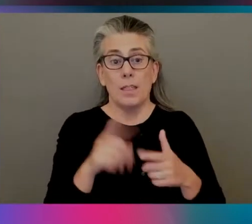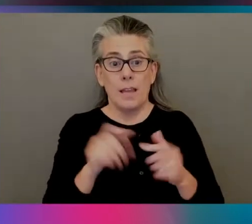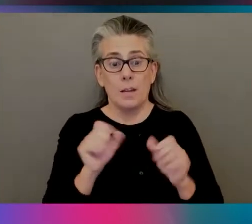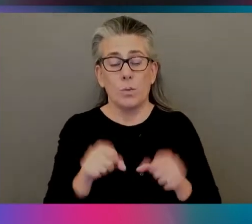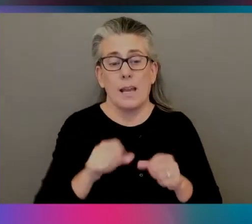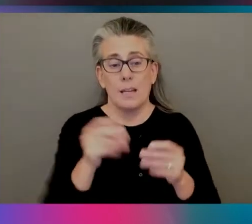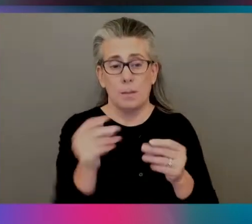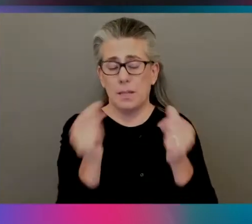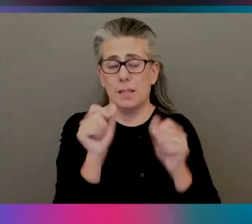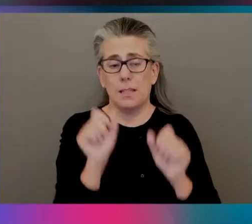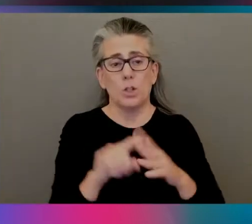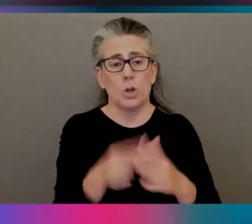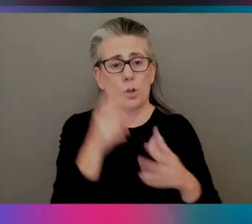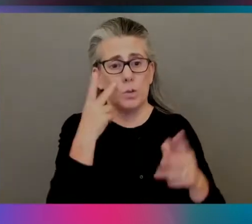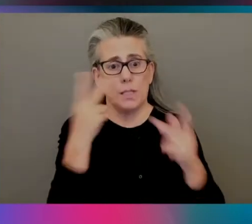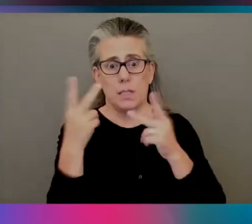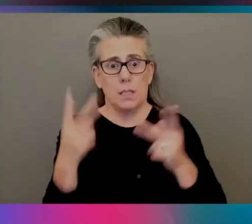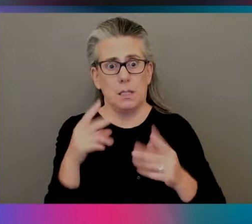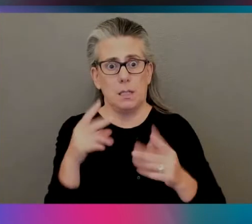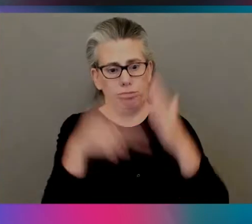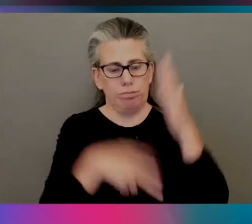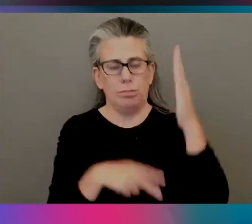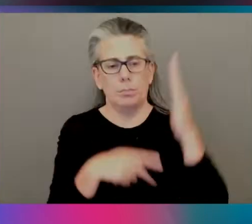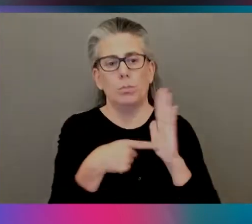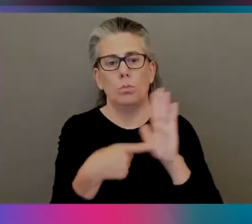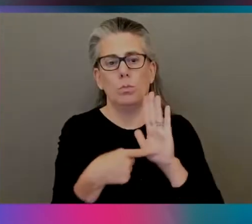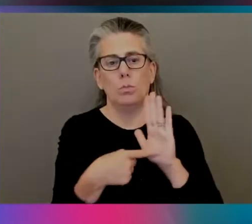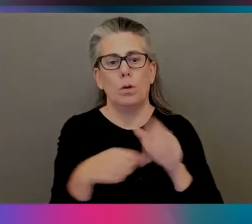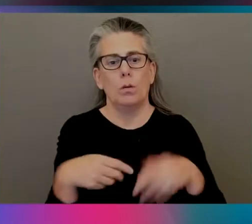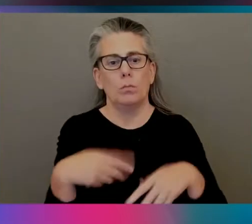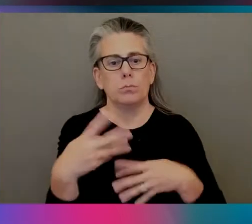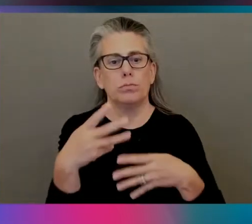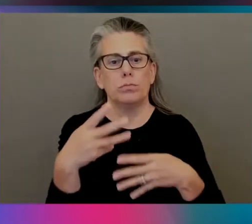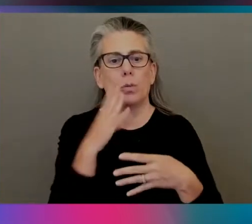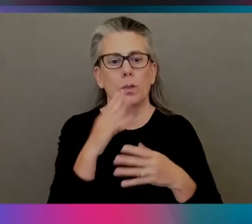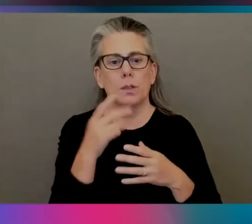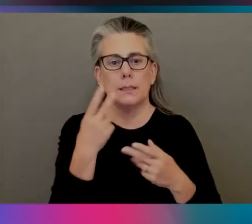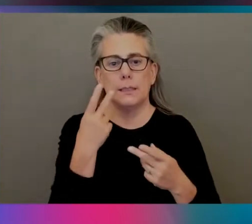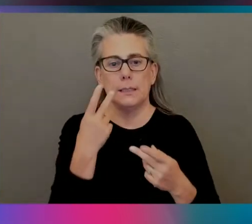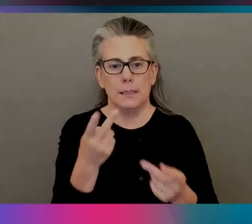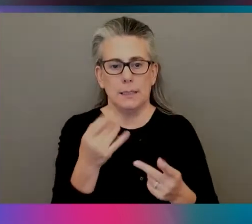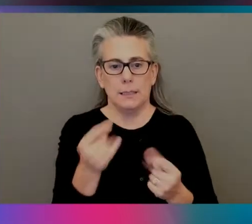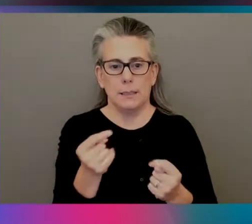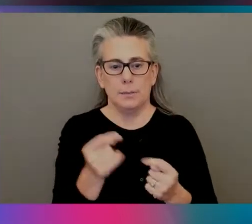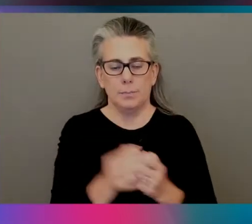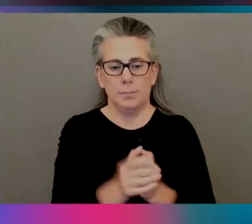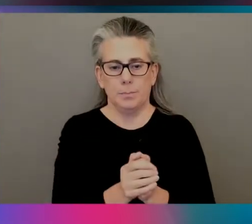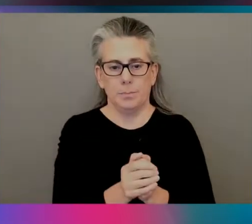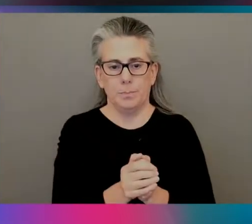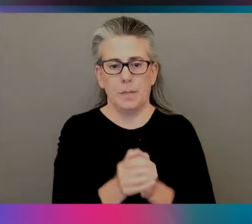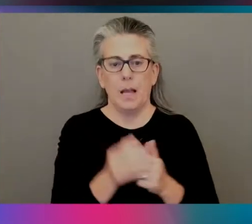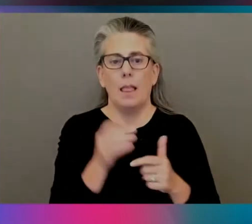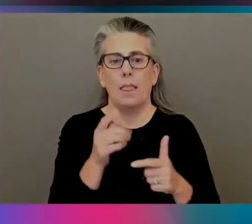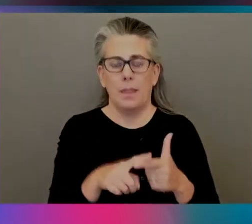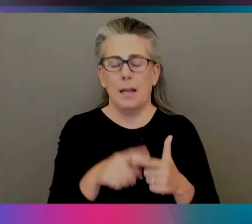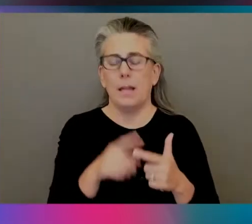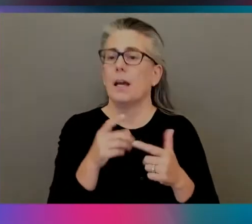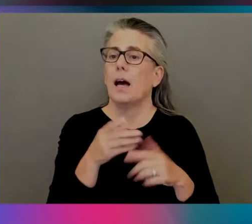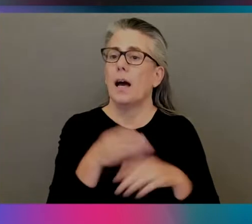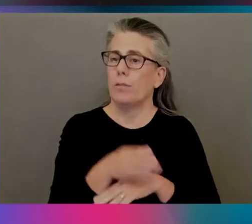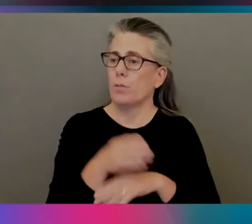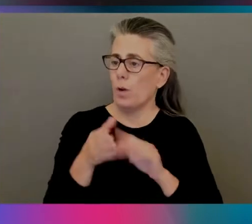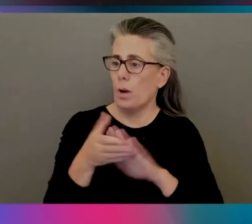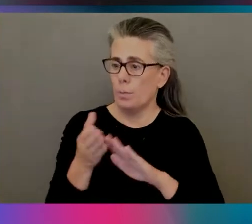it. So you can see there's, like, it's going to remind me of some stuff, and we can run Docker PS. So once you have that, now, as an operations engineer, you're like, oh,